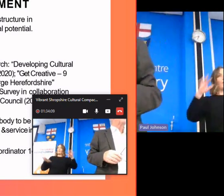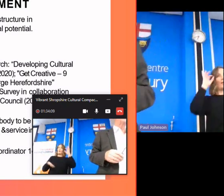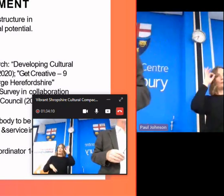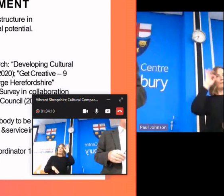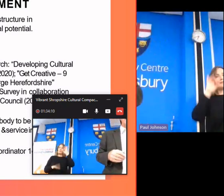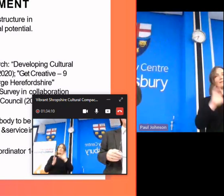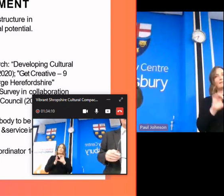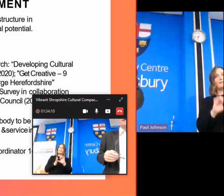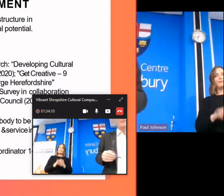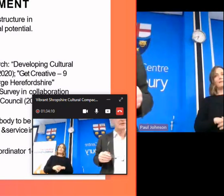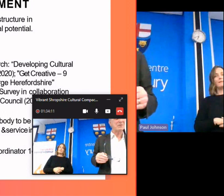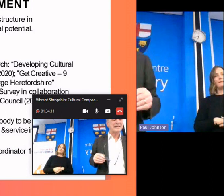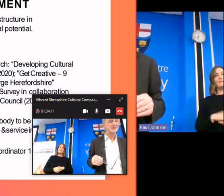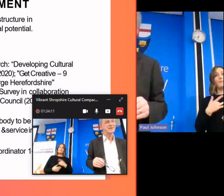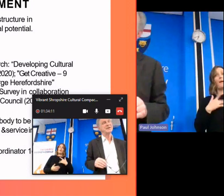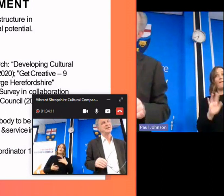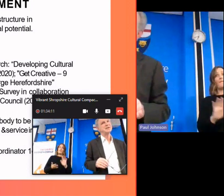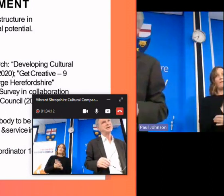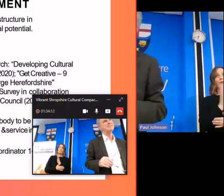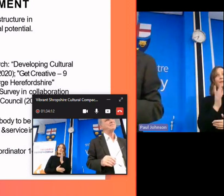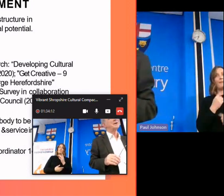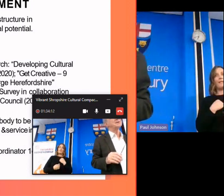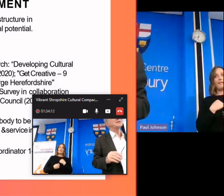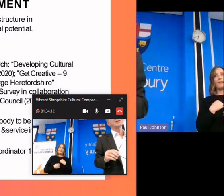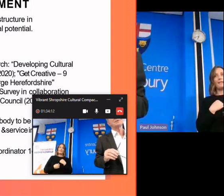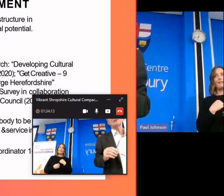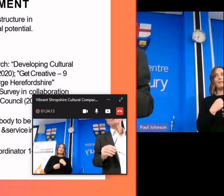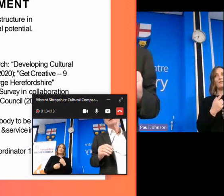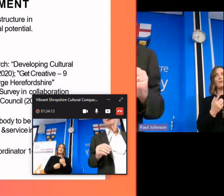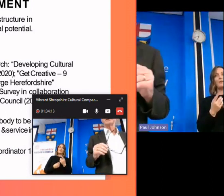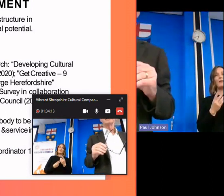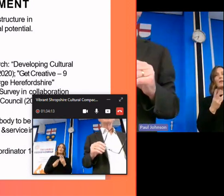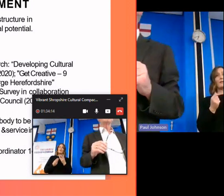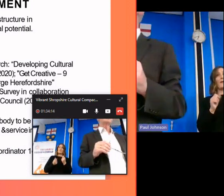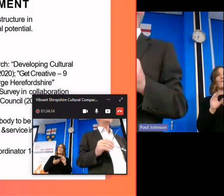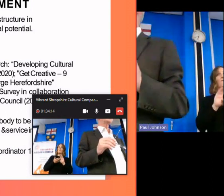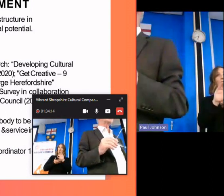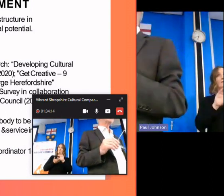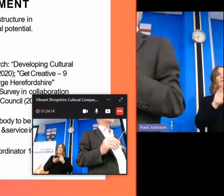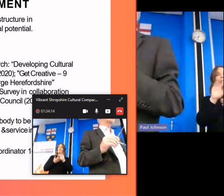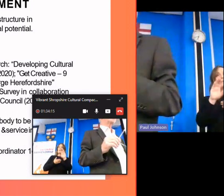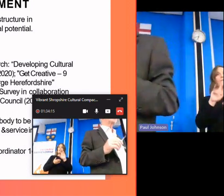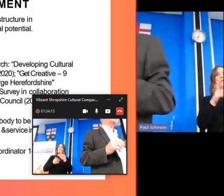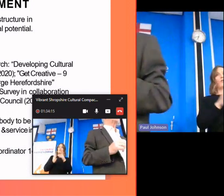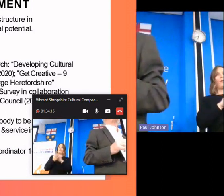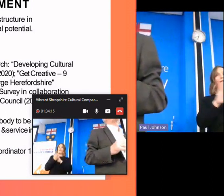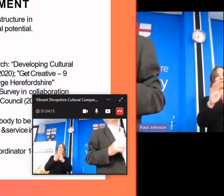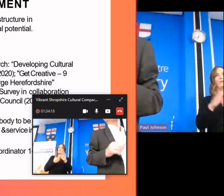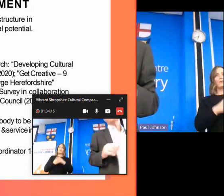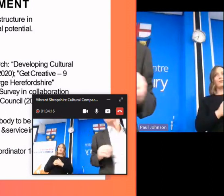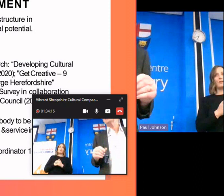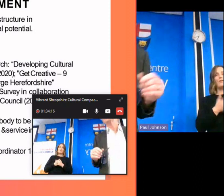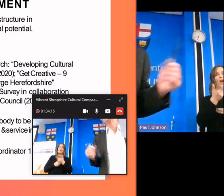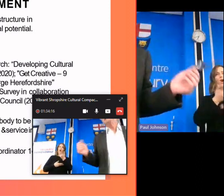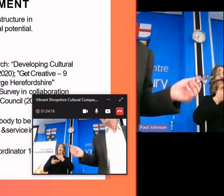um and i'm as i say i'm very pleased that um that there's going to be some funding i think there's a cons a consultation or a